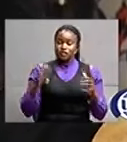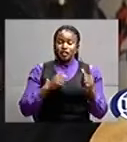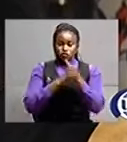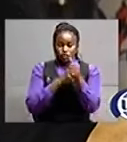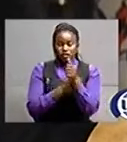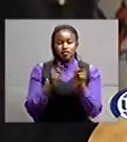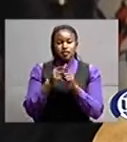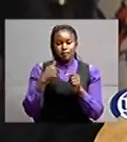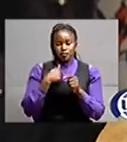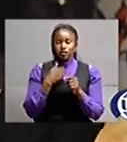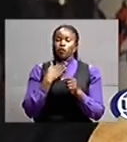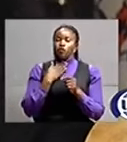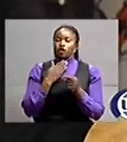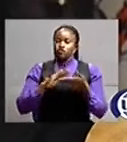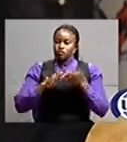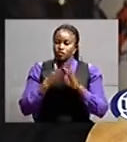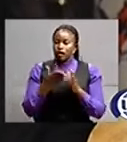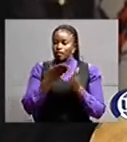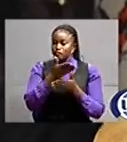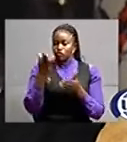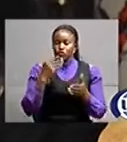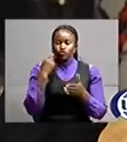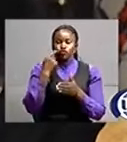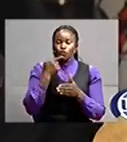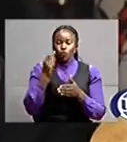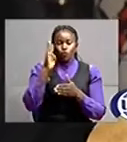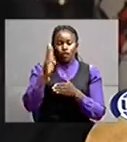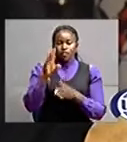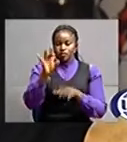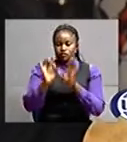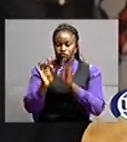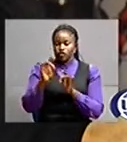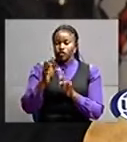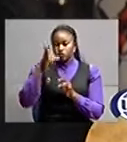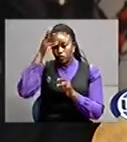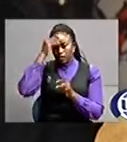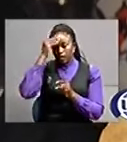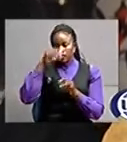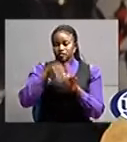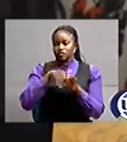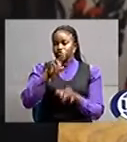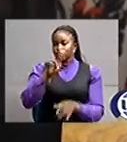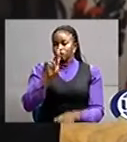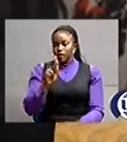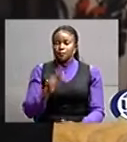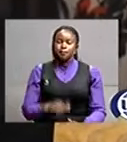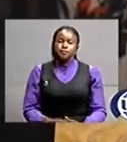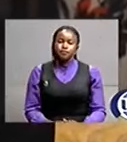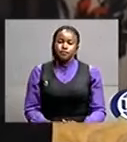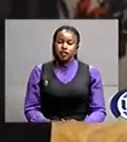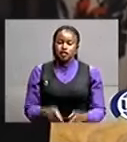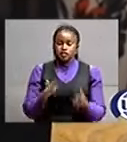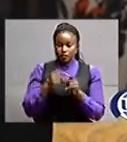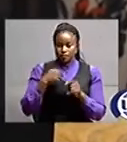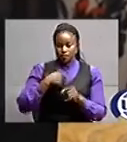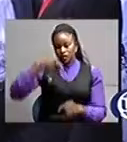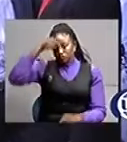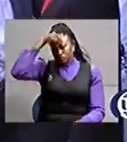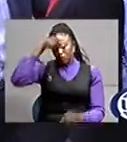of those who would be selected to study in the UK. And I graduated with a merit.